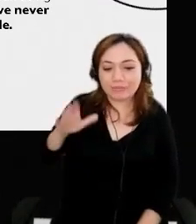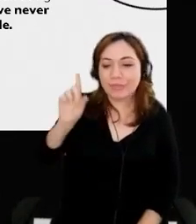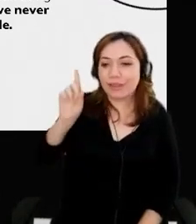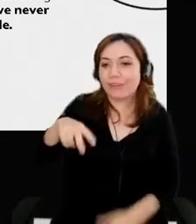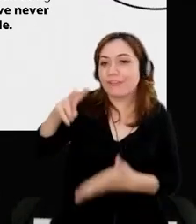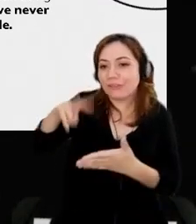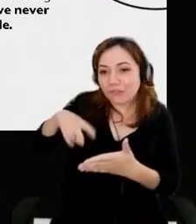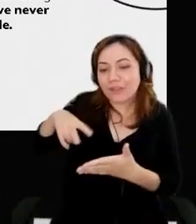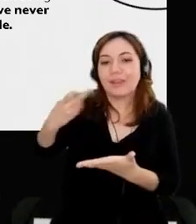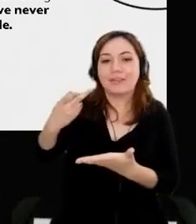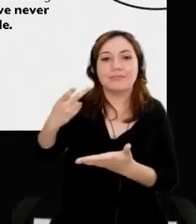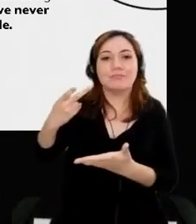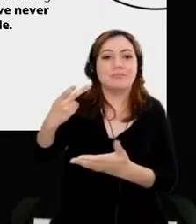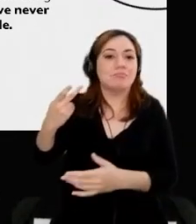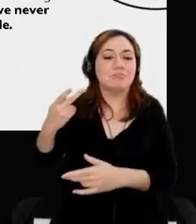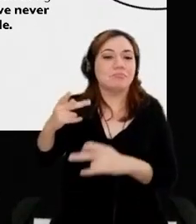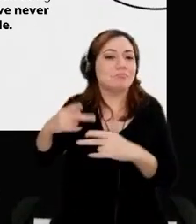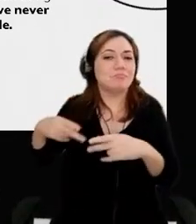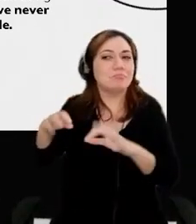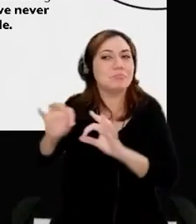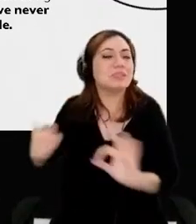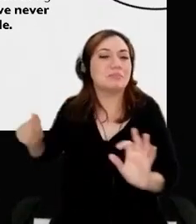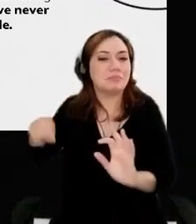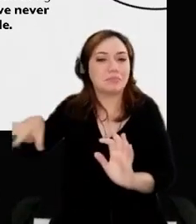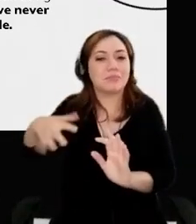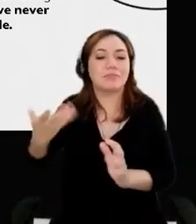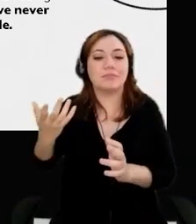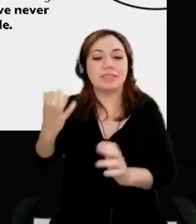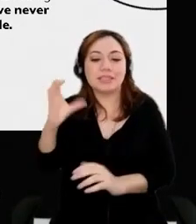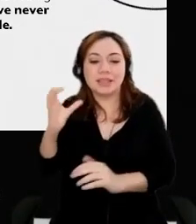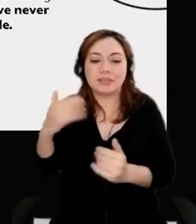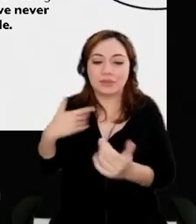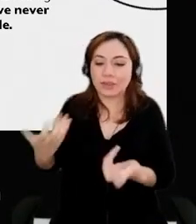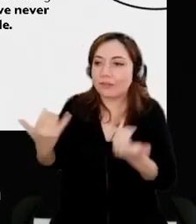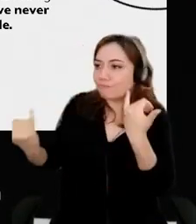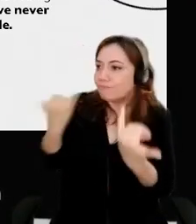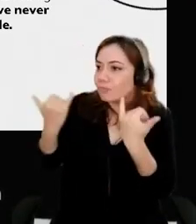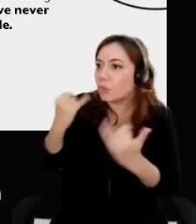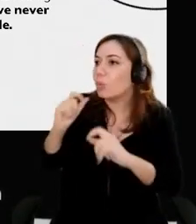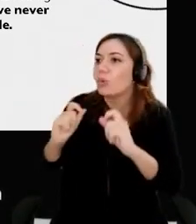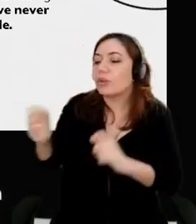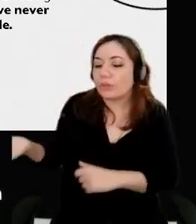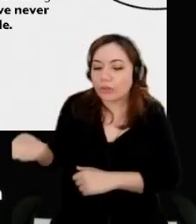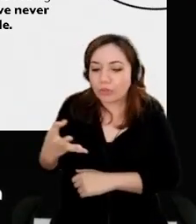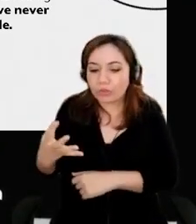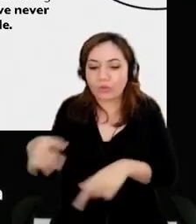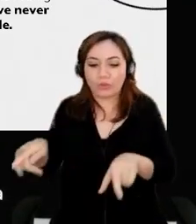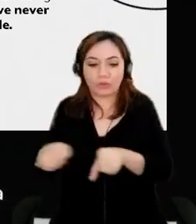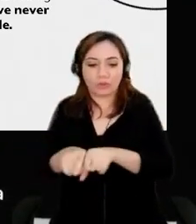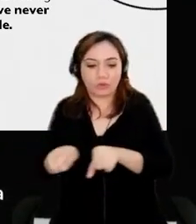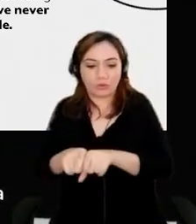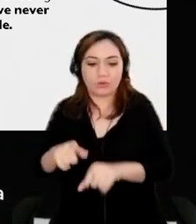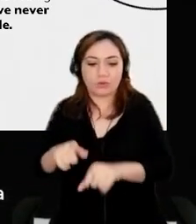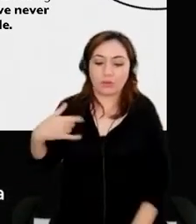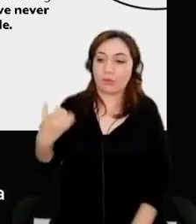large percentage of my life keeping fit about what's new. And then having been steeped in technology since I was eight years old,